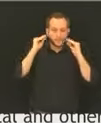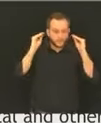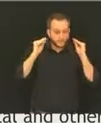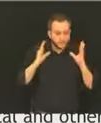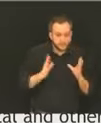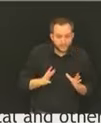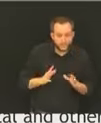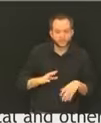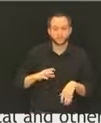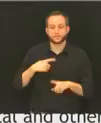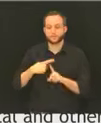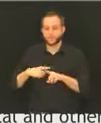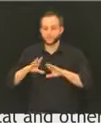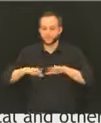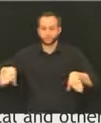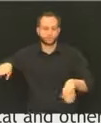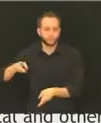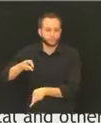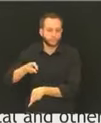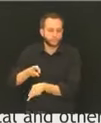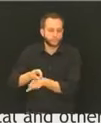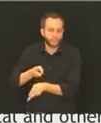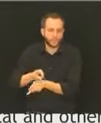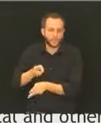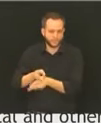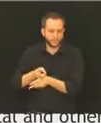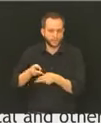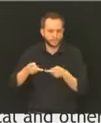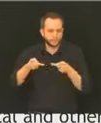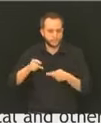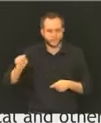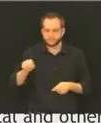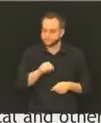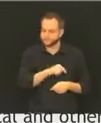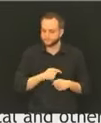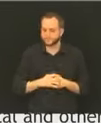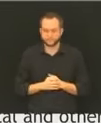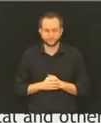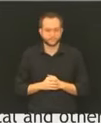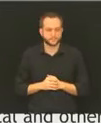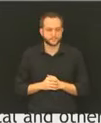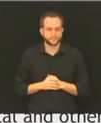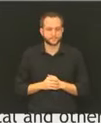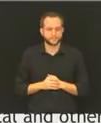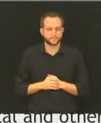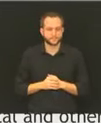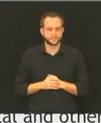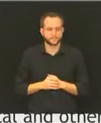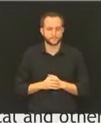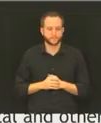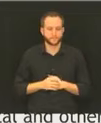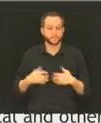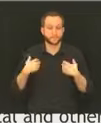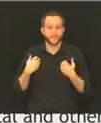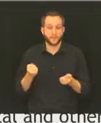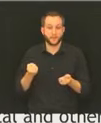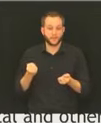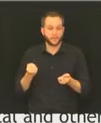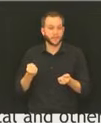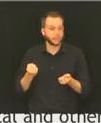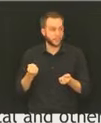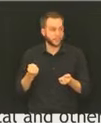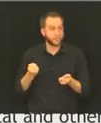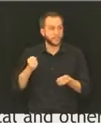child care establishment workers. And Health Partnership, which is our local,